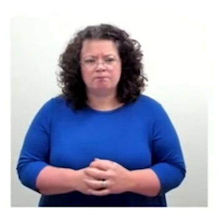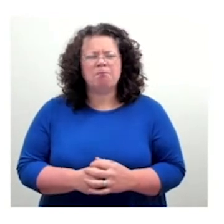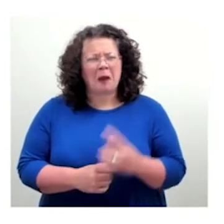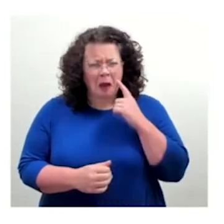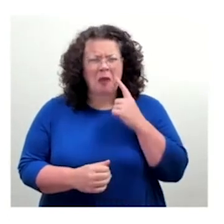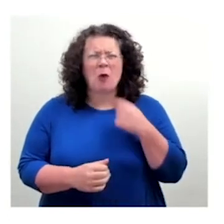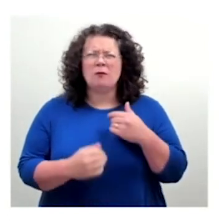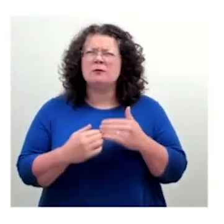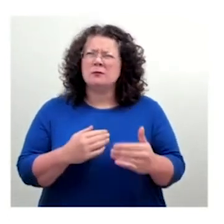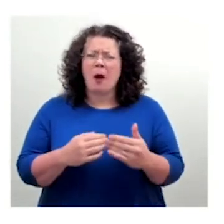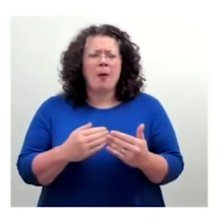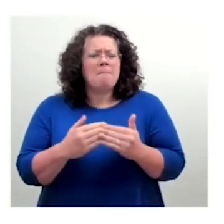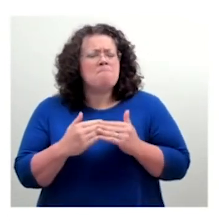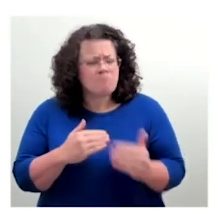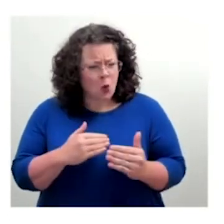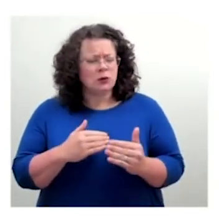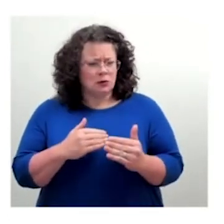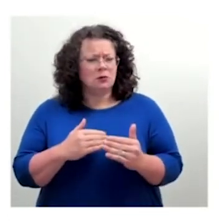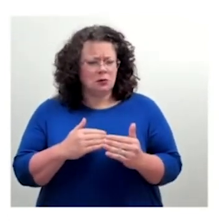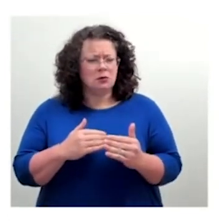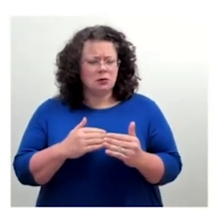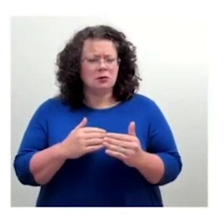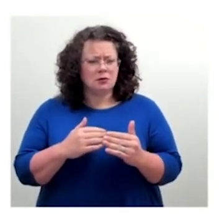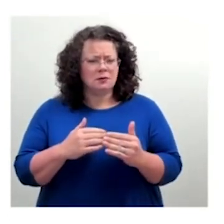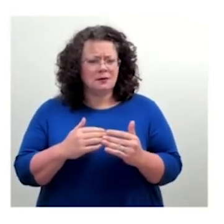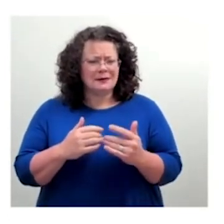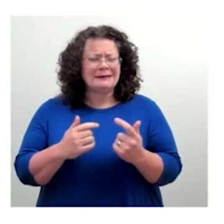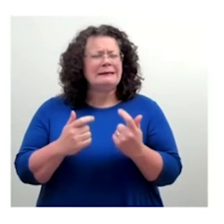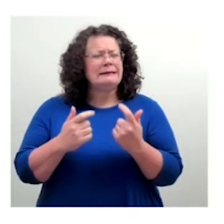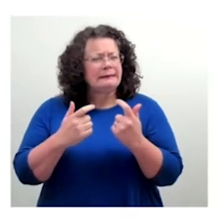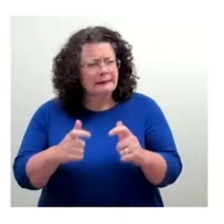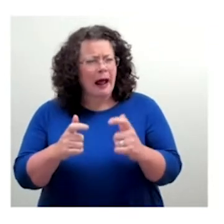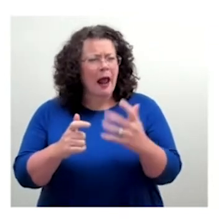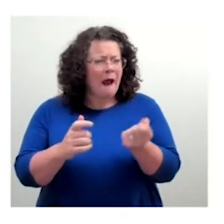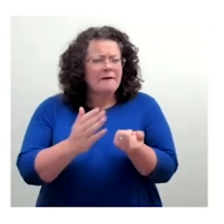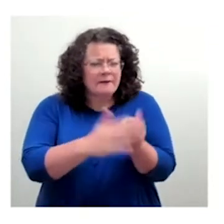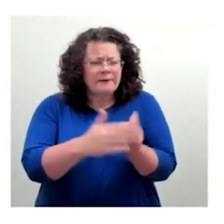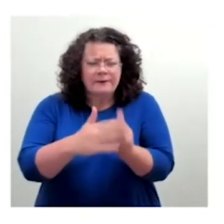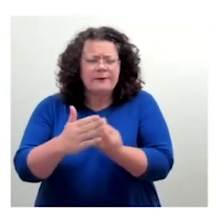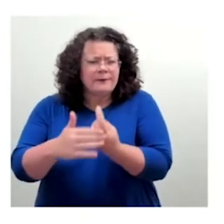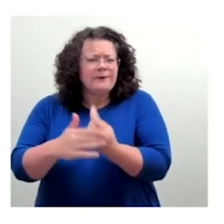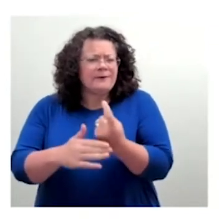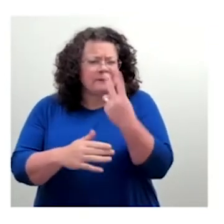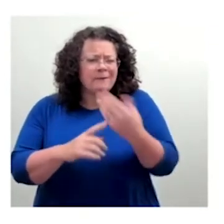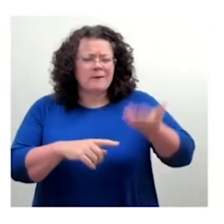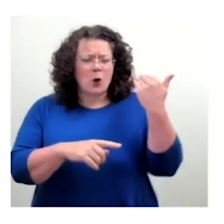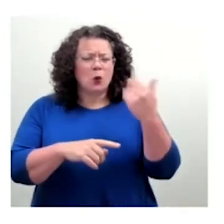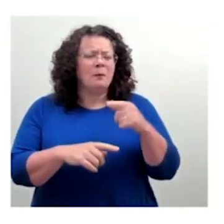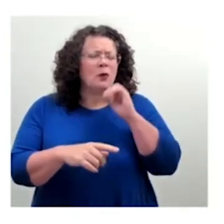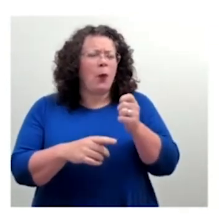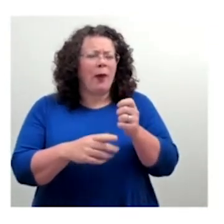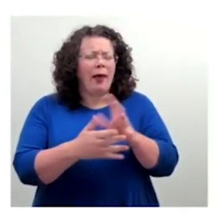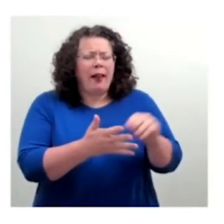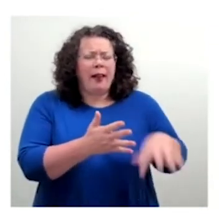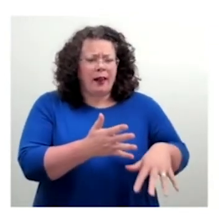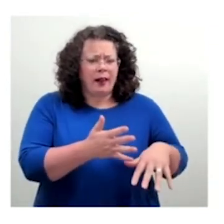We've moved pretty much all of our main shop windows or our main services over to it. There's some areas of the news